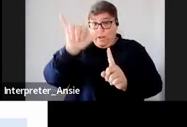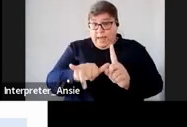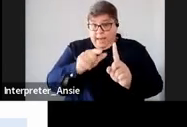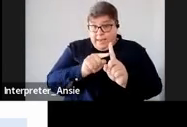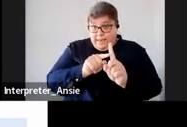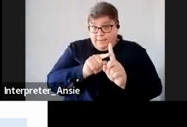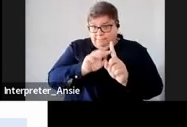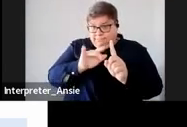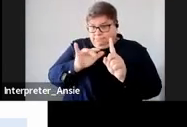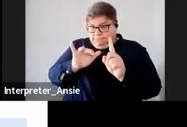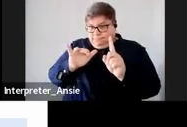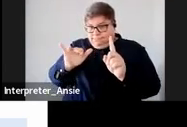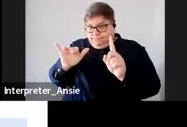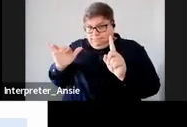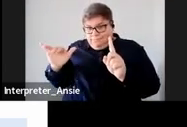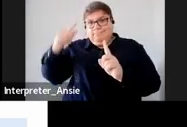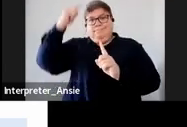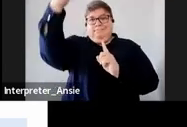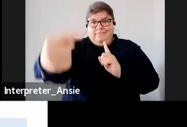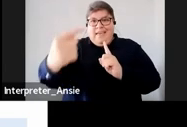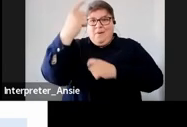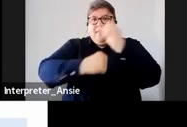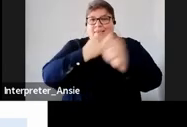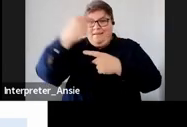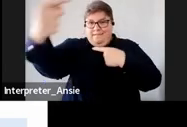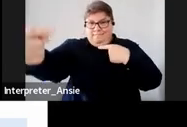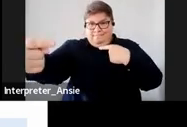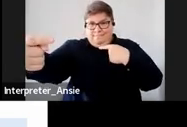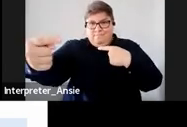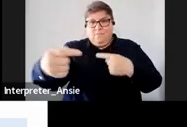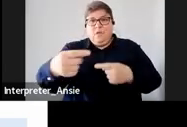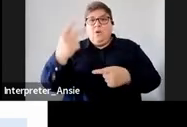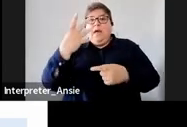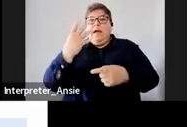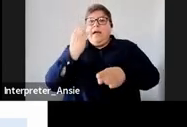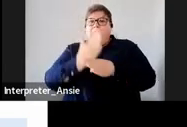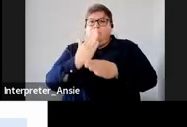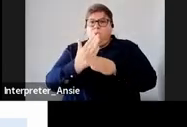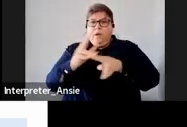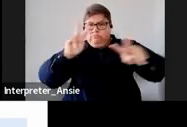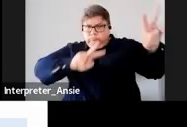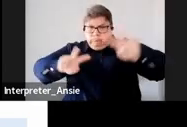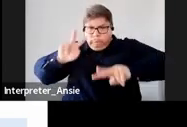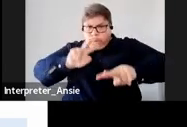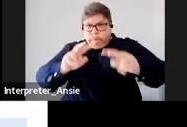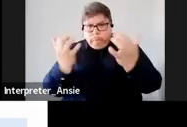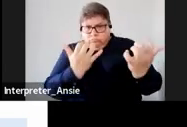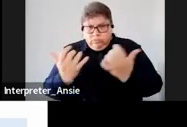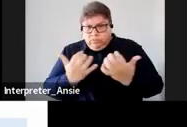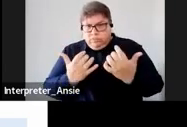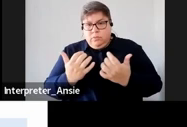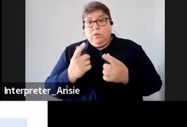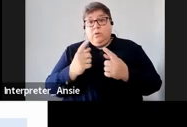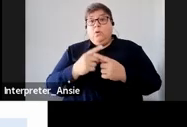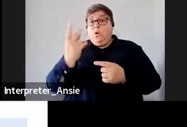for individuals and then we also have employer reconcilations end of October which will be 30th of